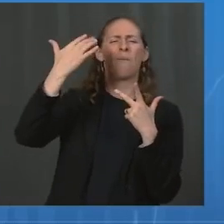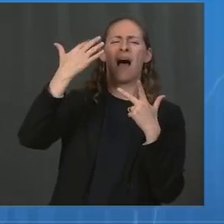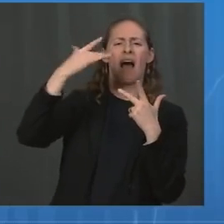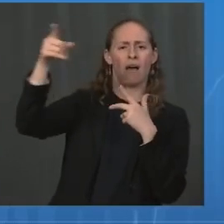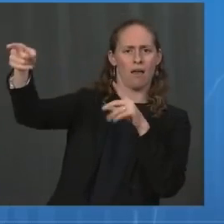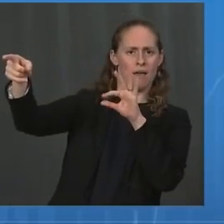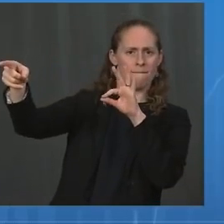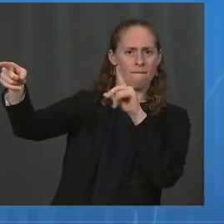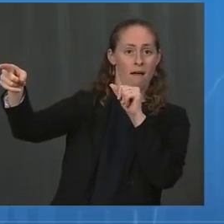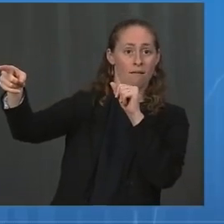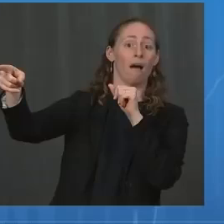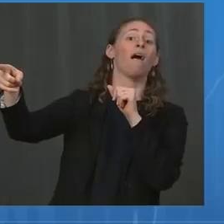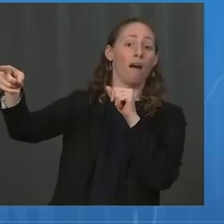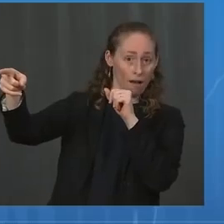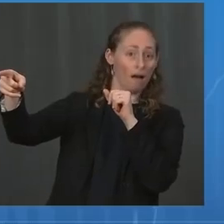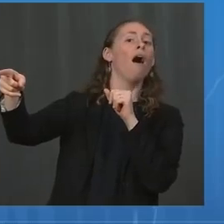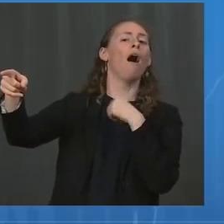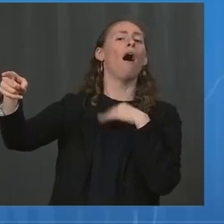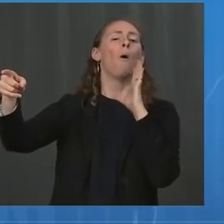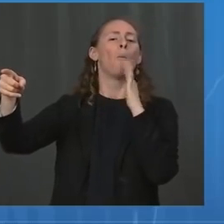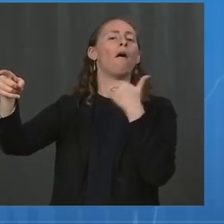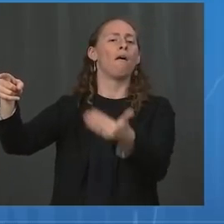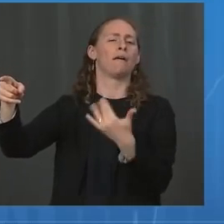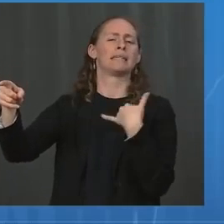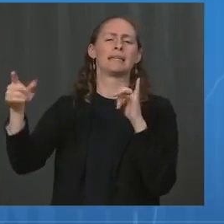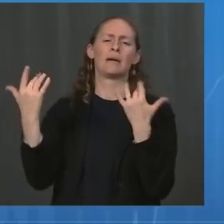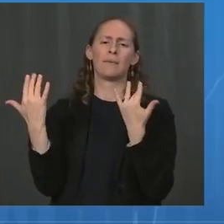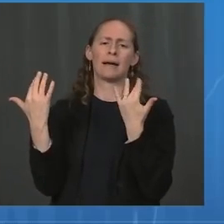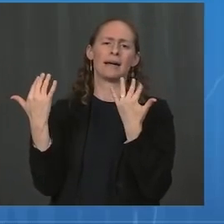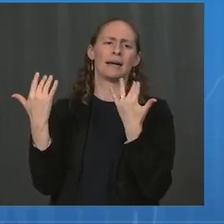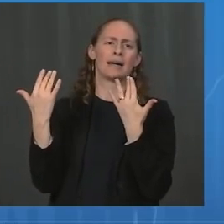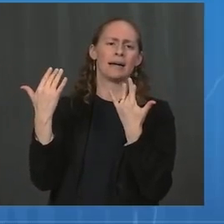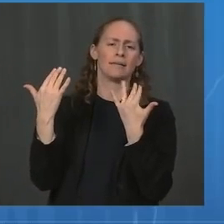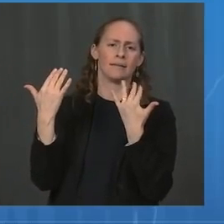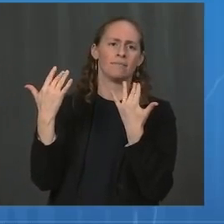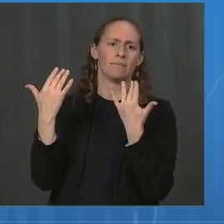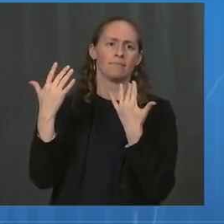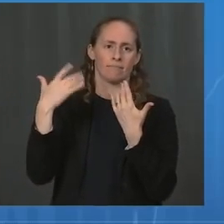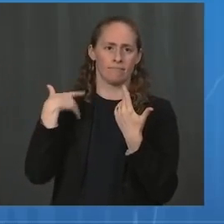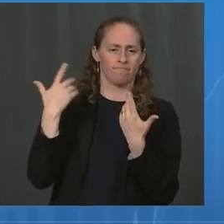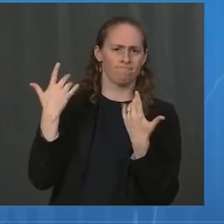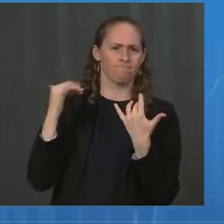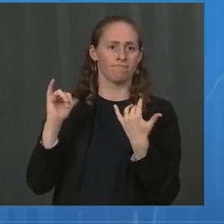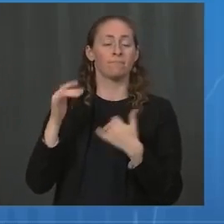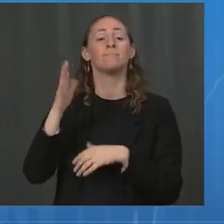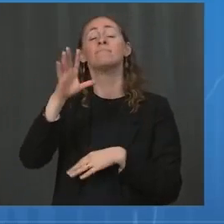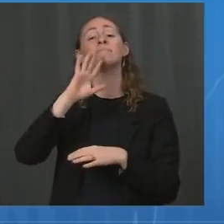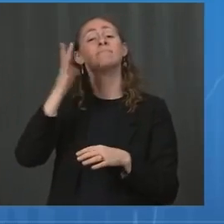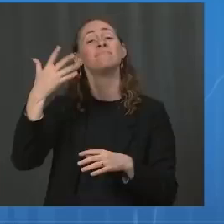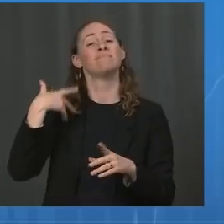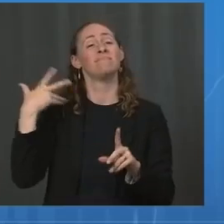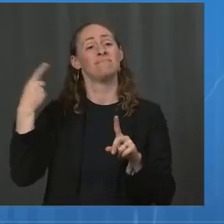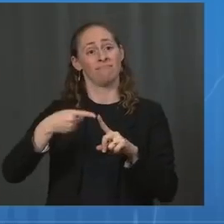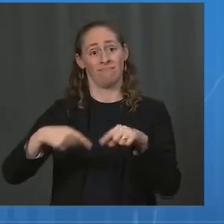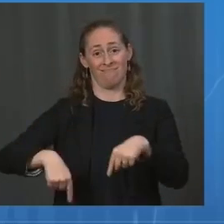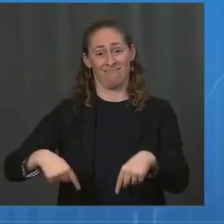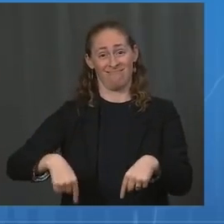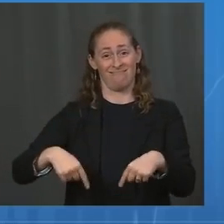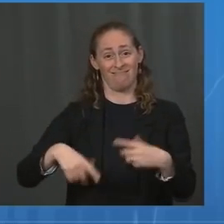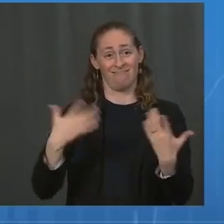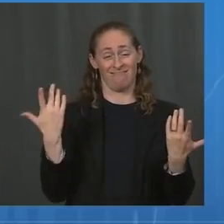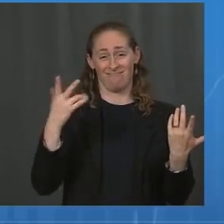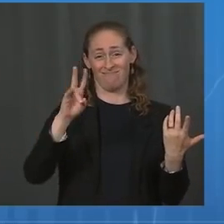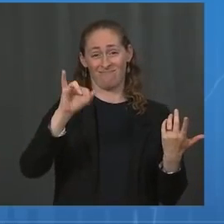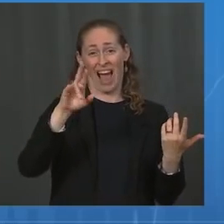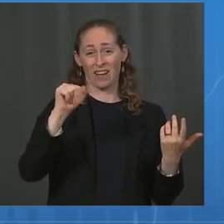issuing a booster dose recommendation. So the bottom line, this virus has proven to be unpredictable and we want to stay